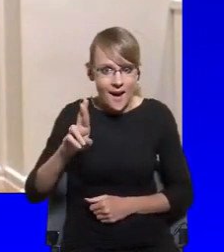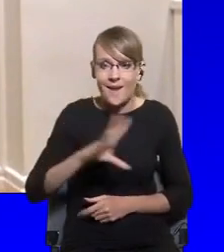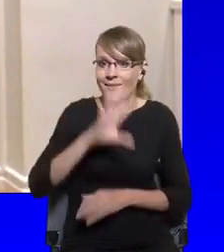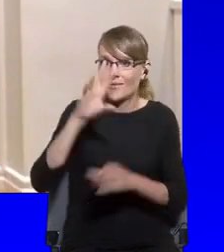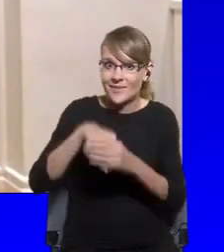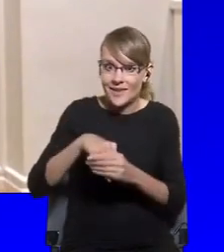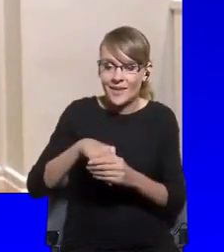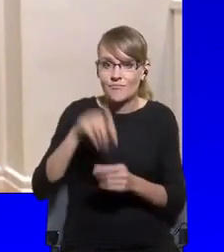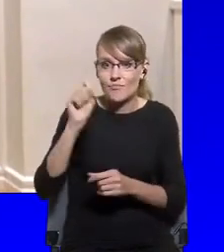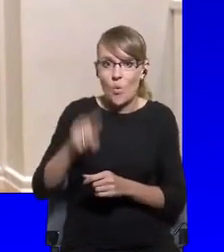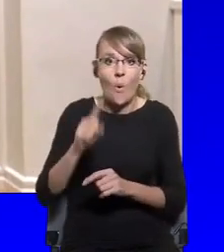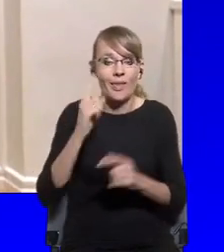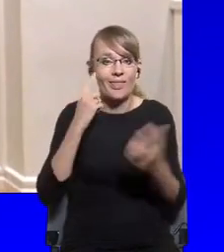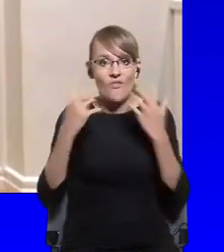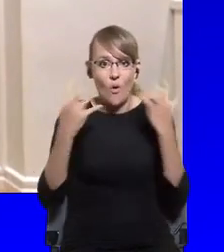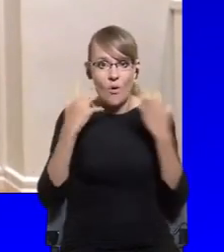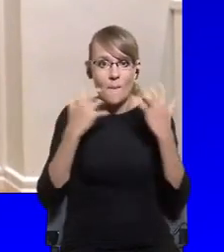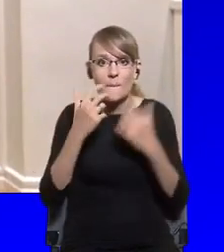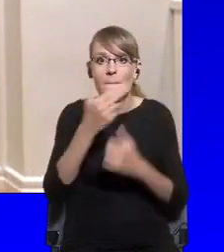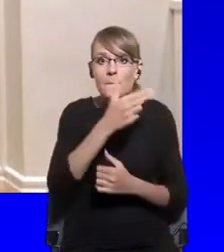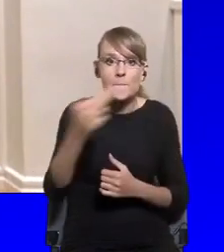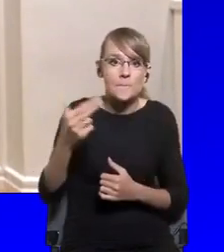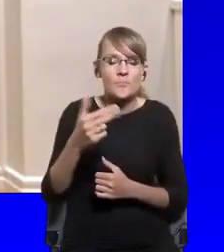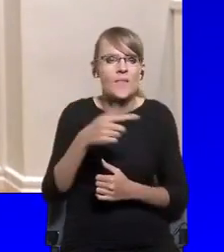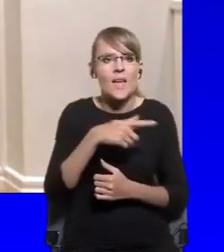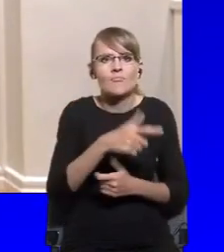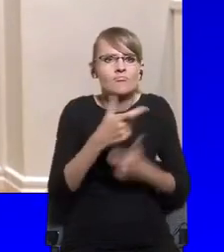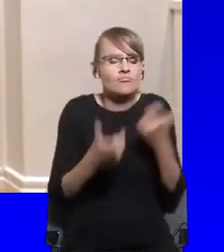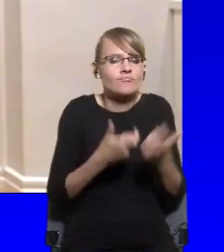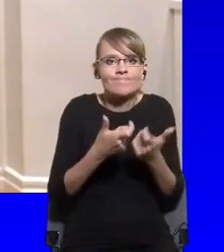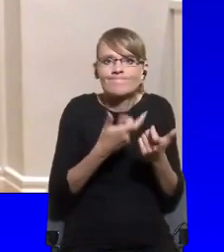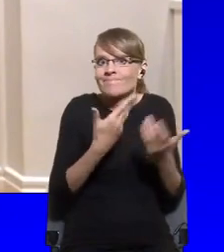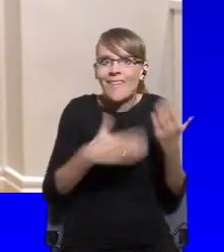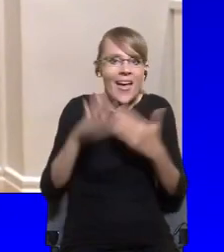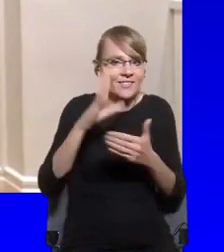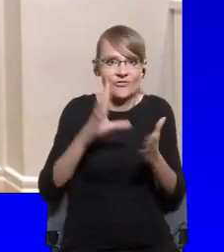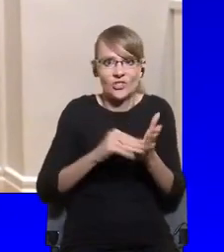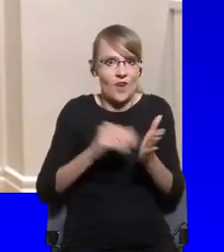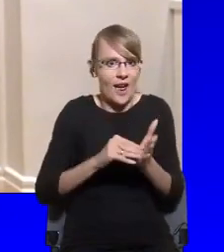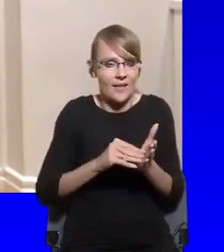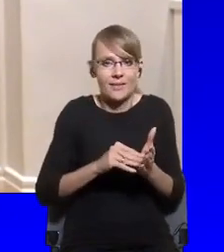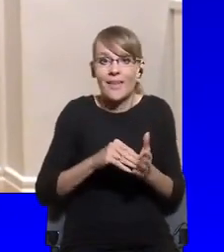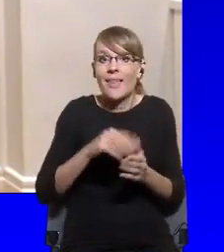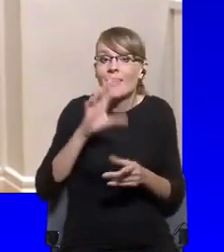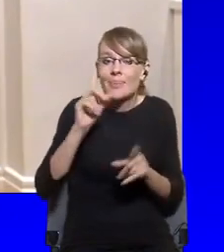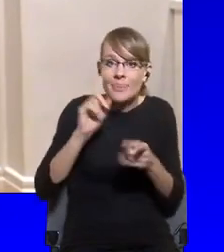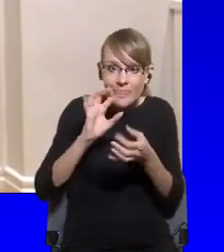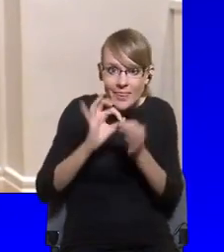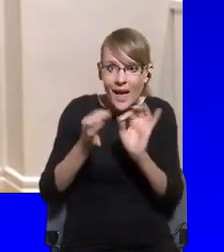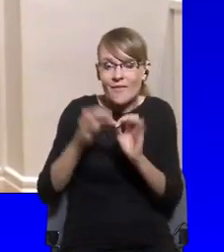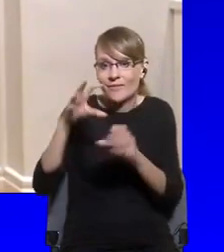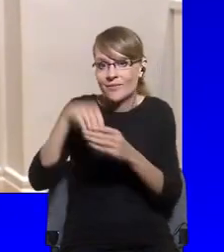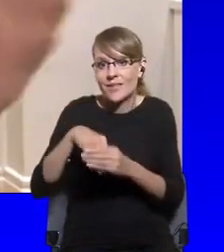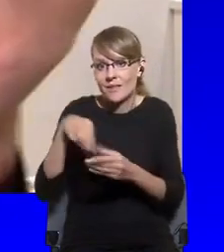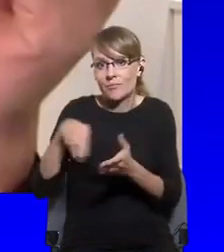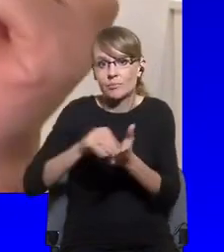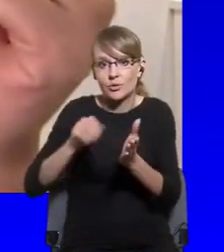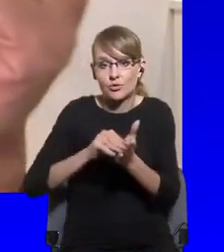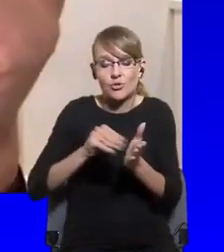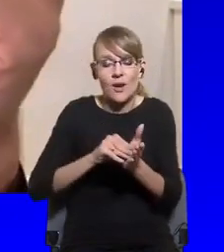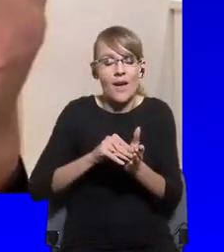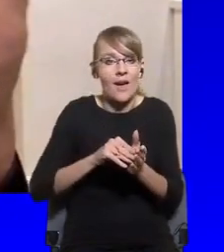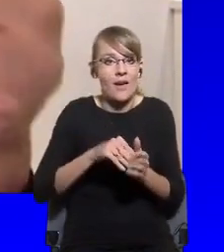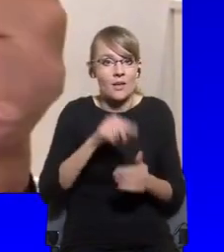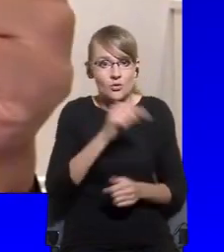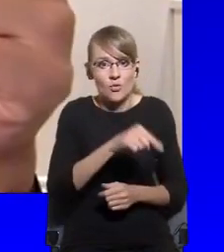can deviate from certain political rights and standards, but only if it's really necessary. only